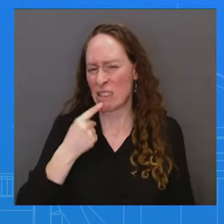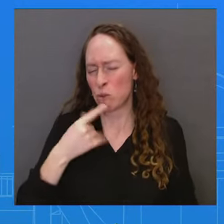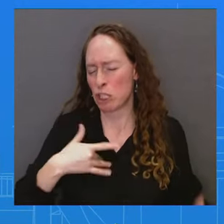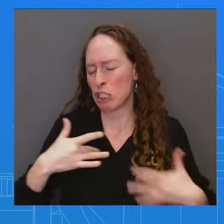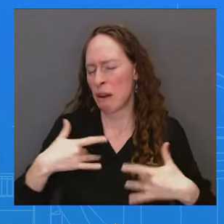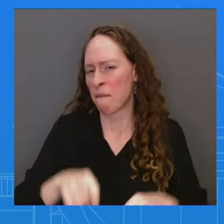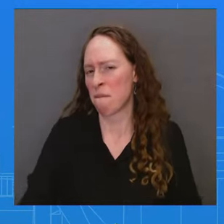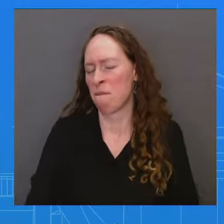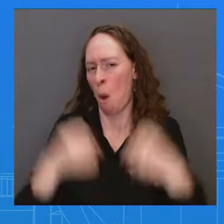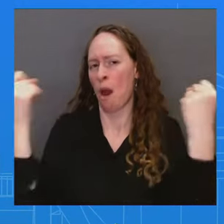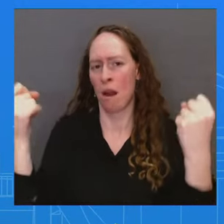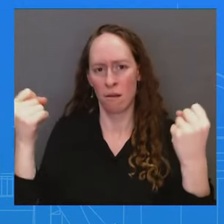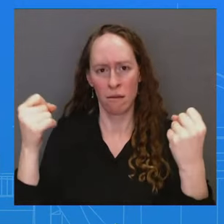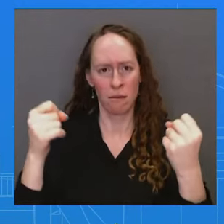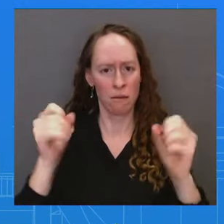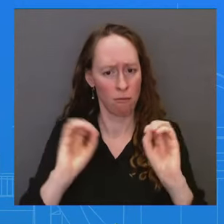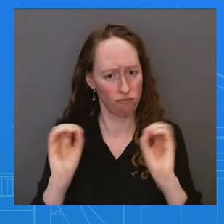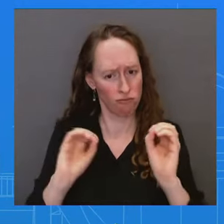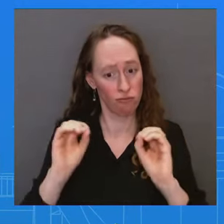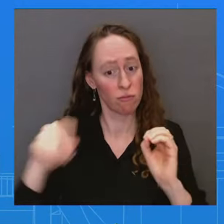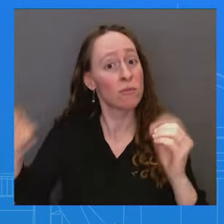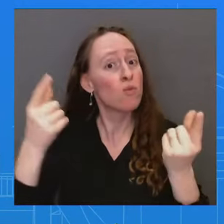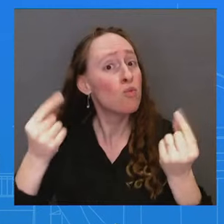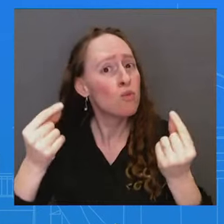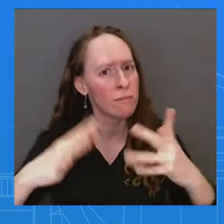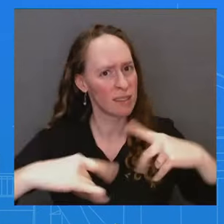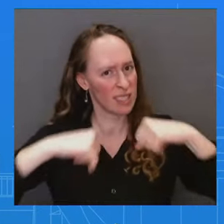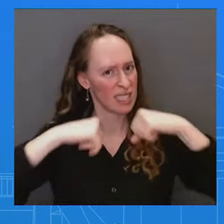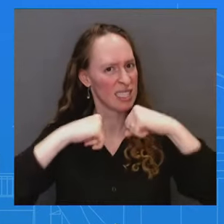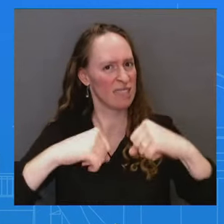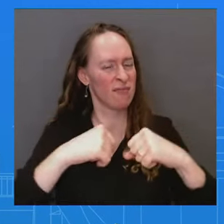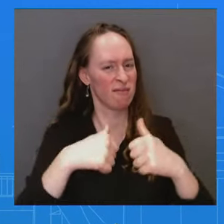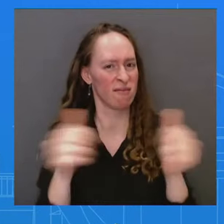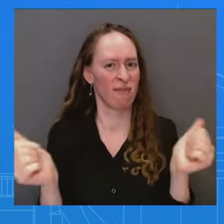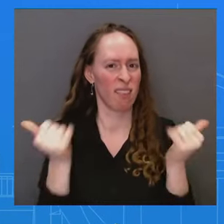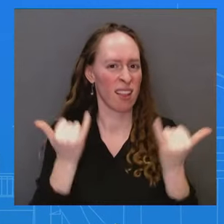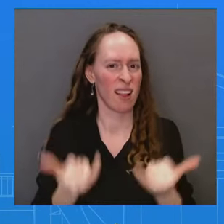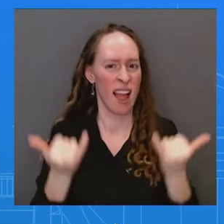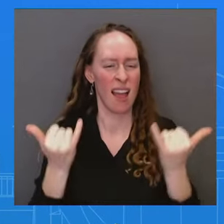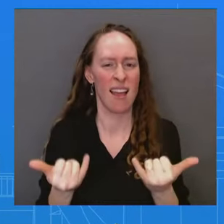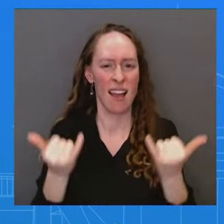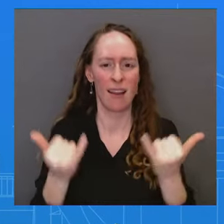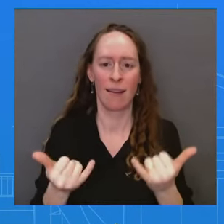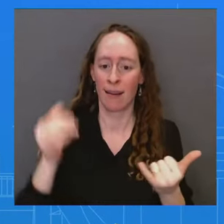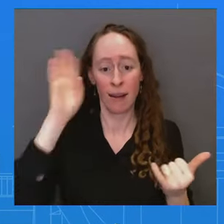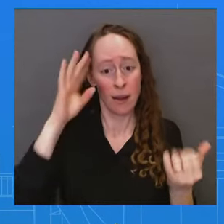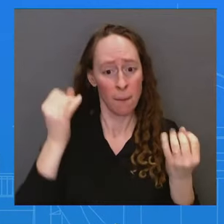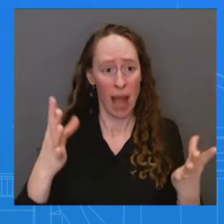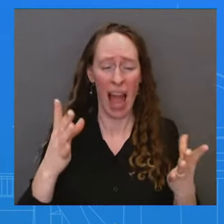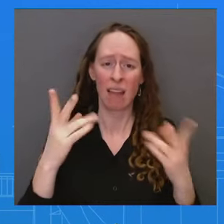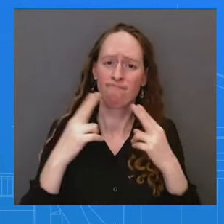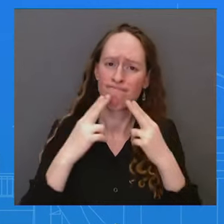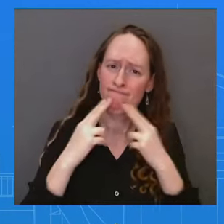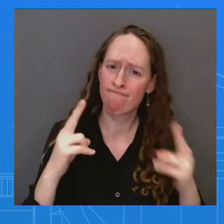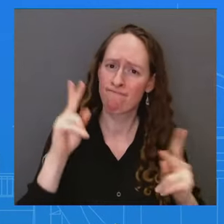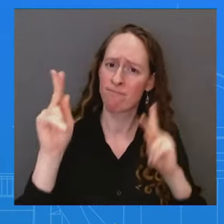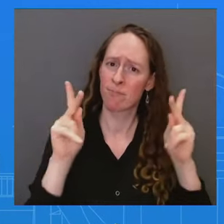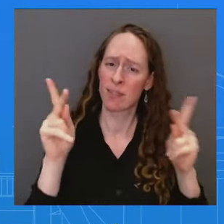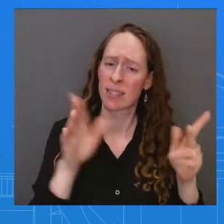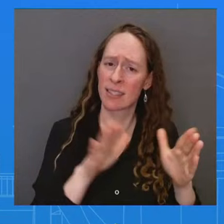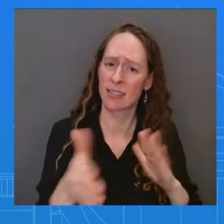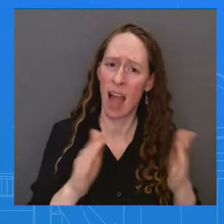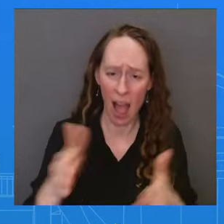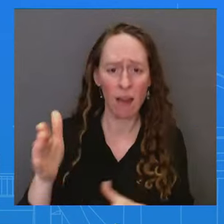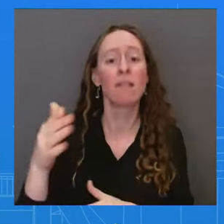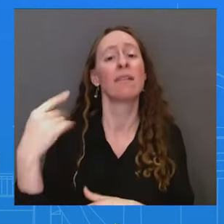viable threat. There are too many civilian casualties. We've said that before. We want to see them take steps to reduce that. But there's — there's